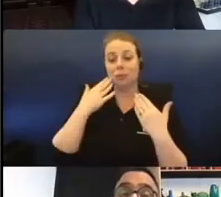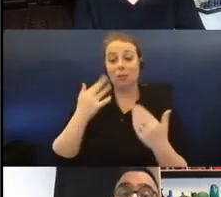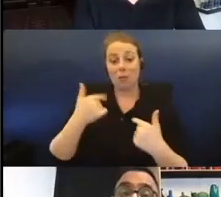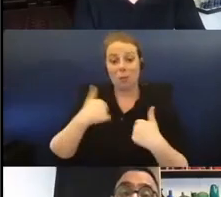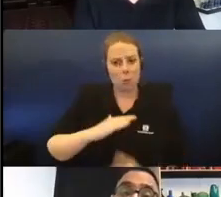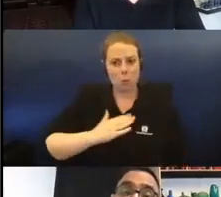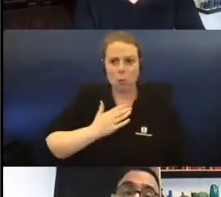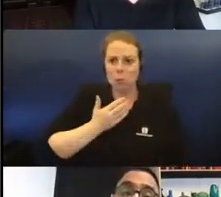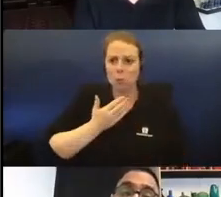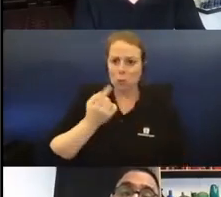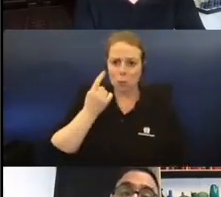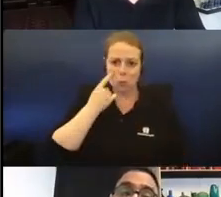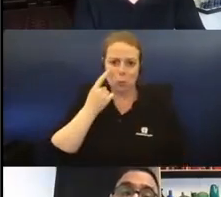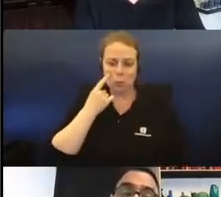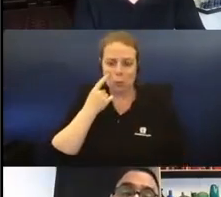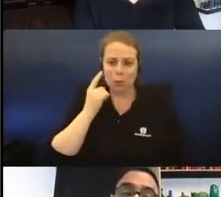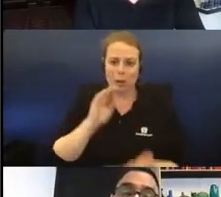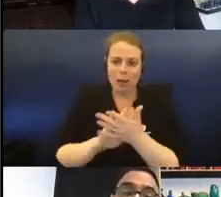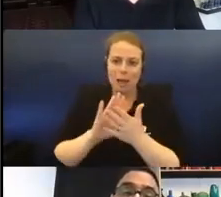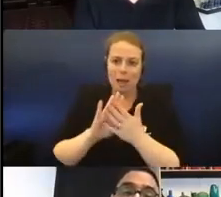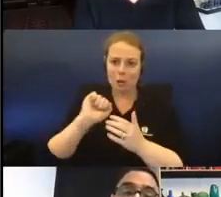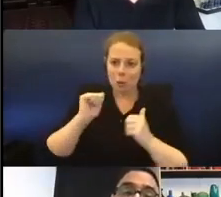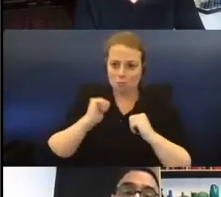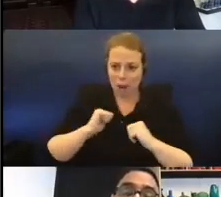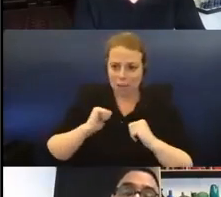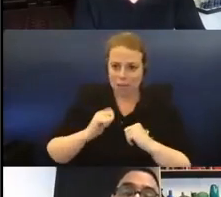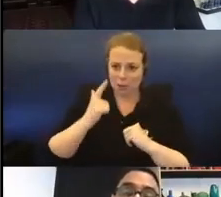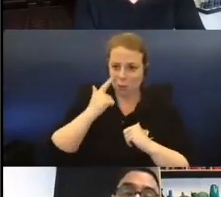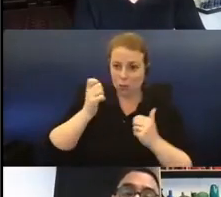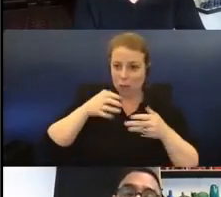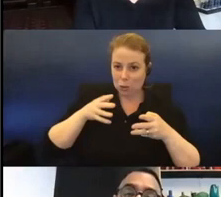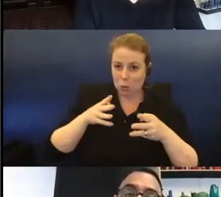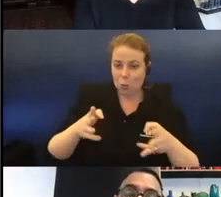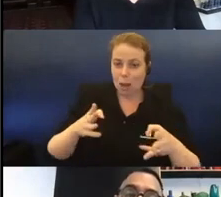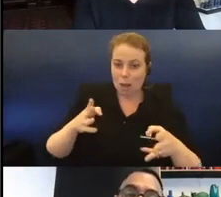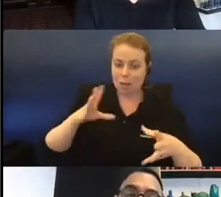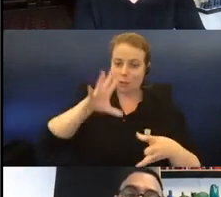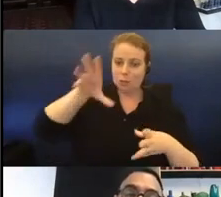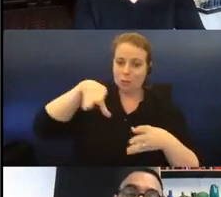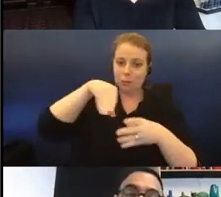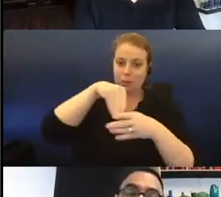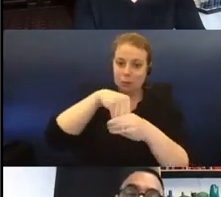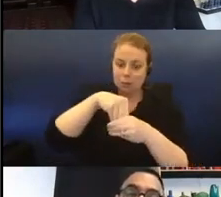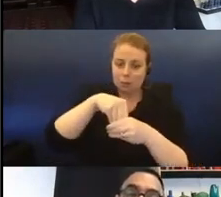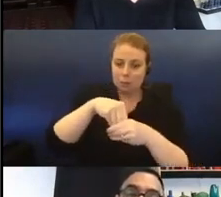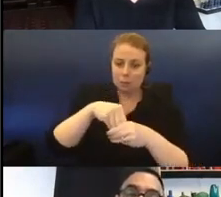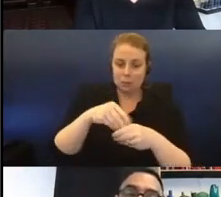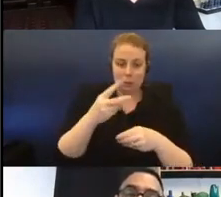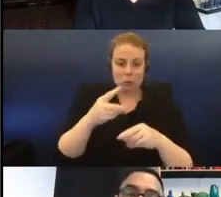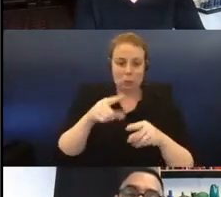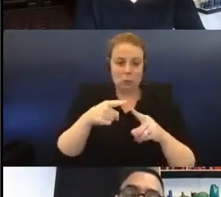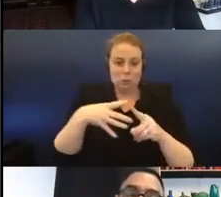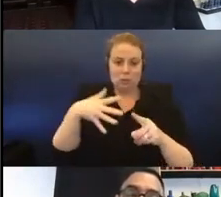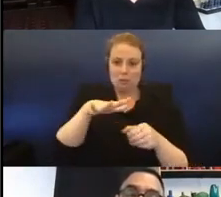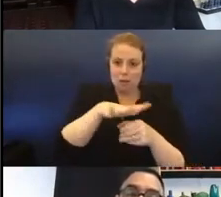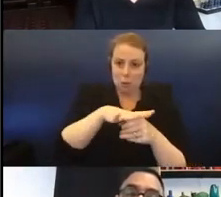seeing the way that your practice, that you found a way of bringing those two quite specific locations